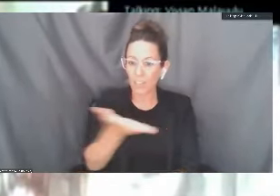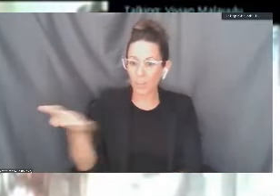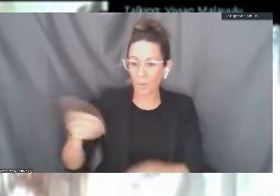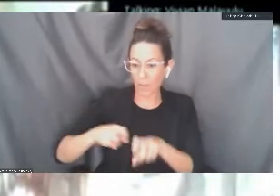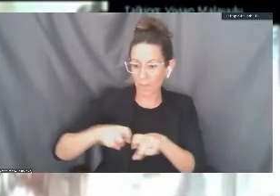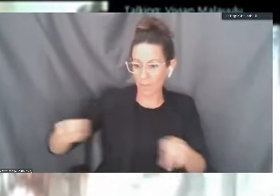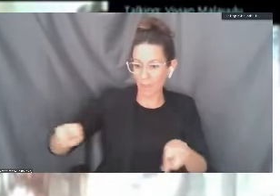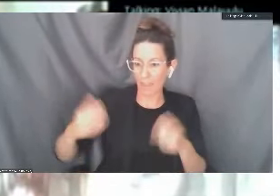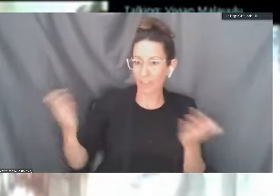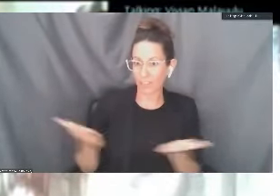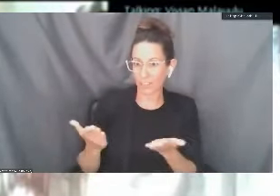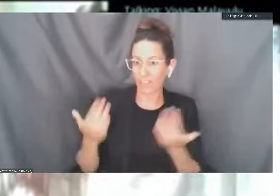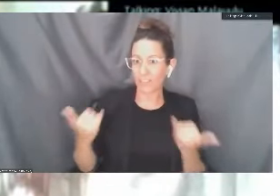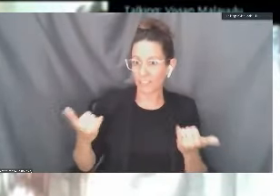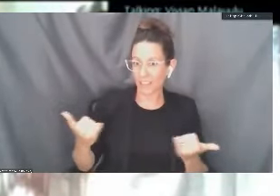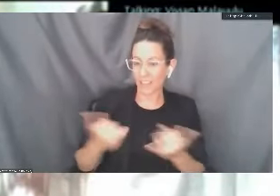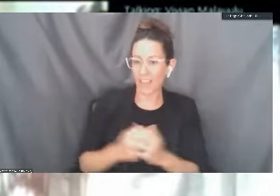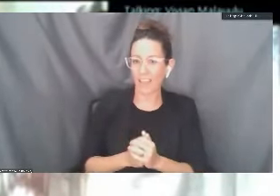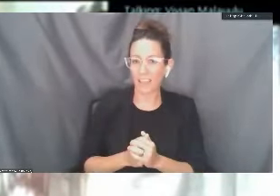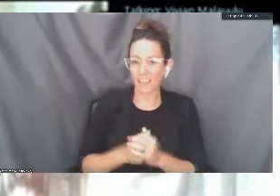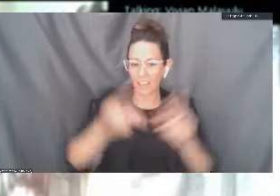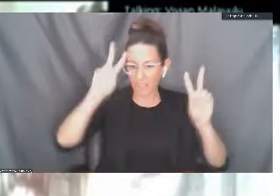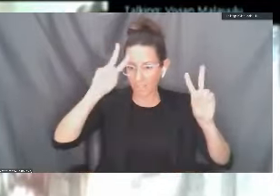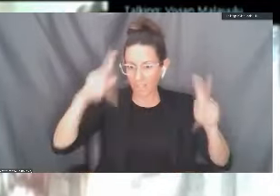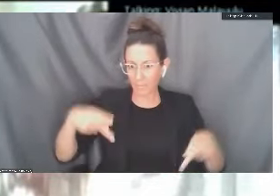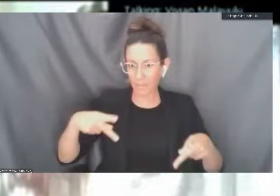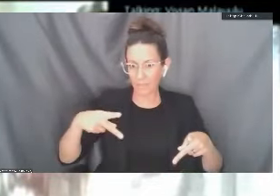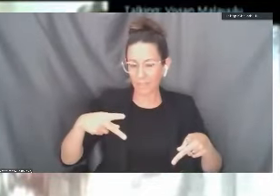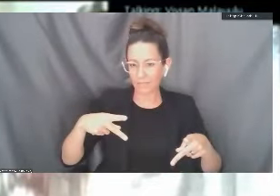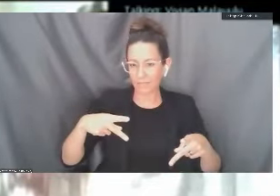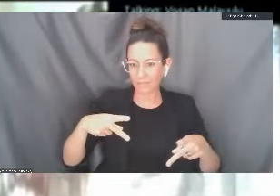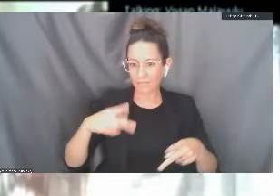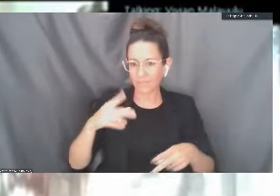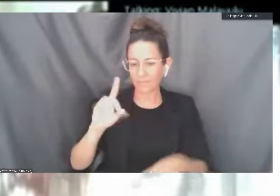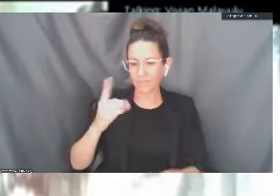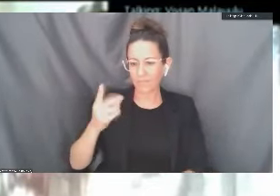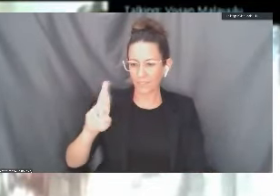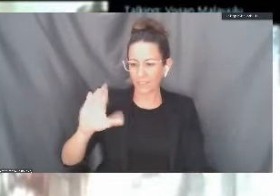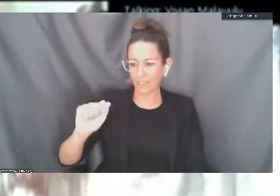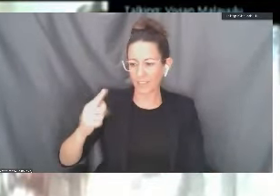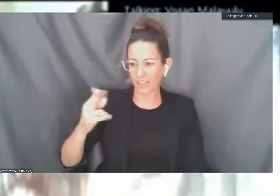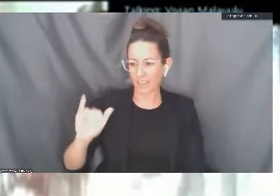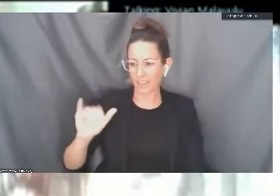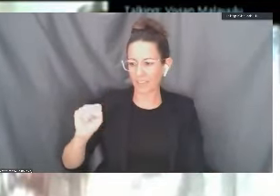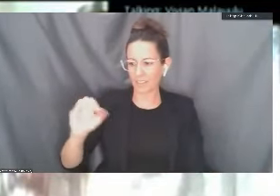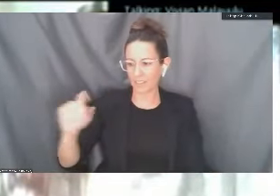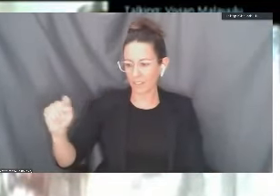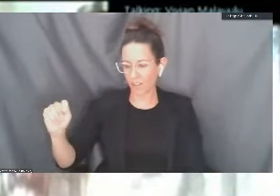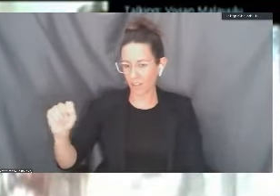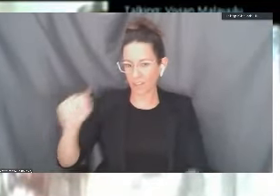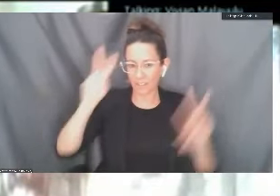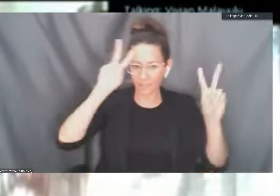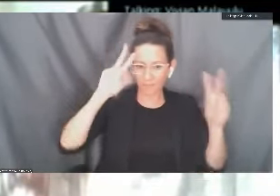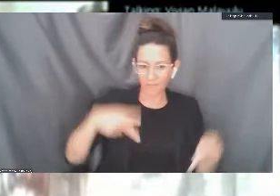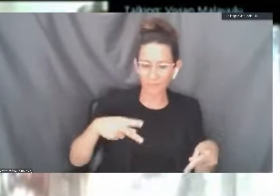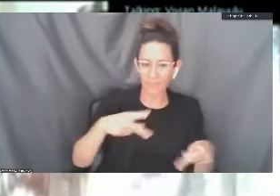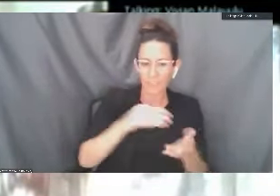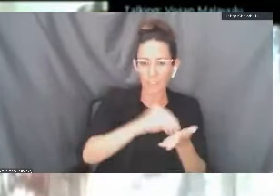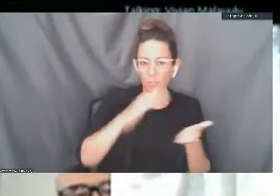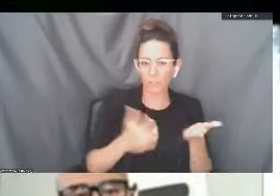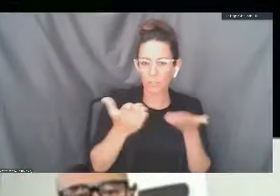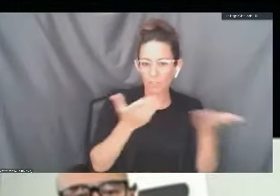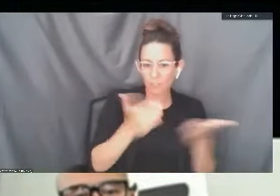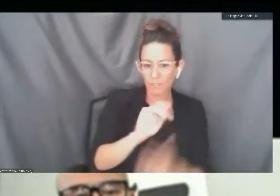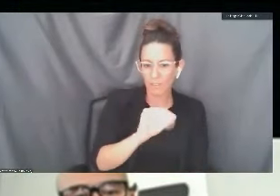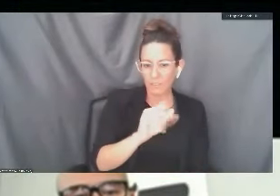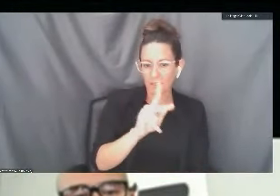panel here with us today. Vice President, Executive Vice President, Dr. Kathy Scott. Vice President of Student Services, Dr. Mike